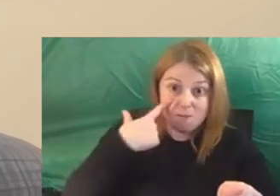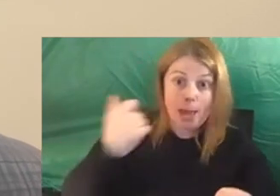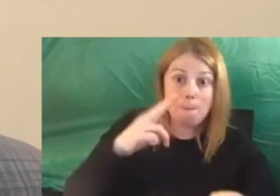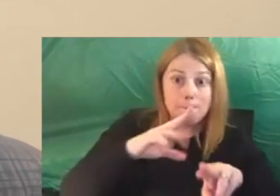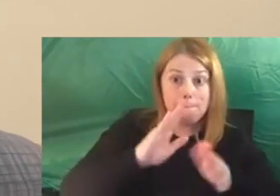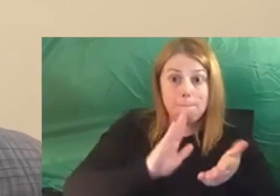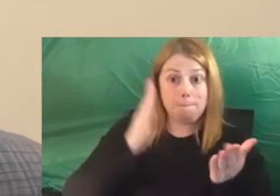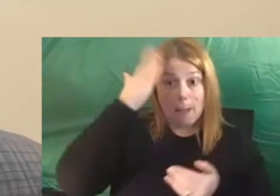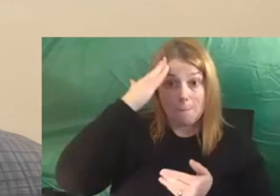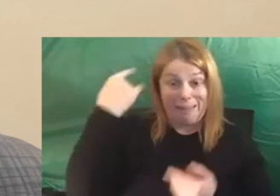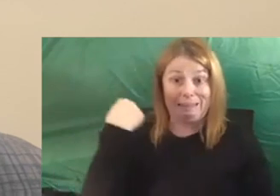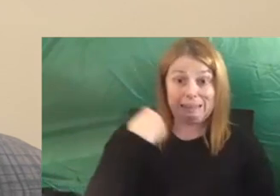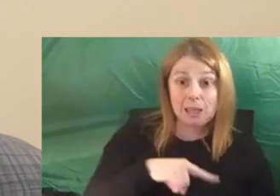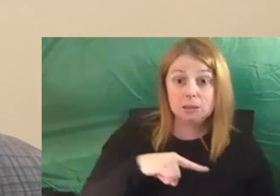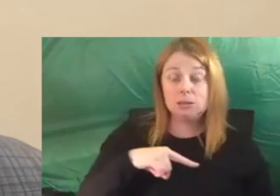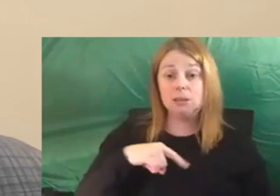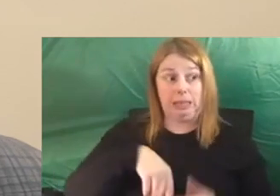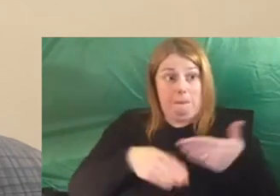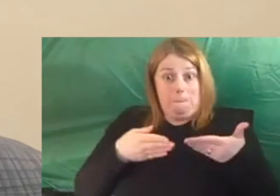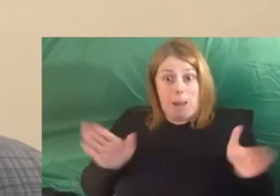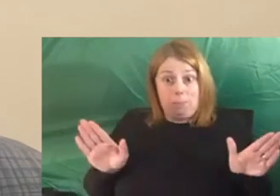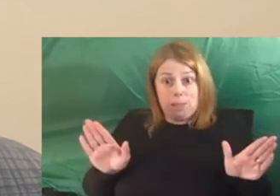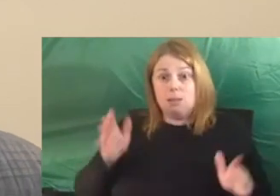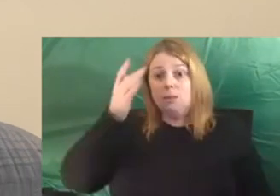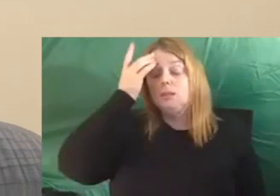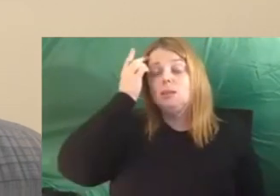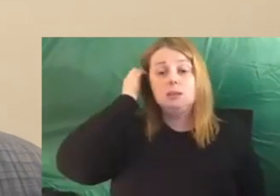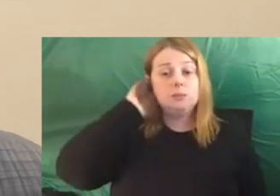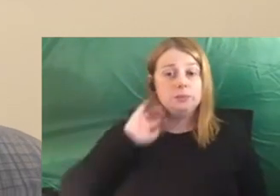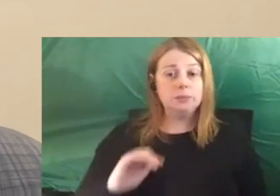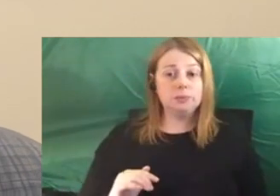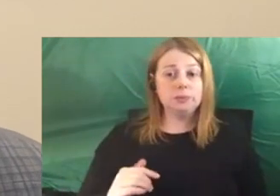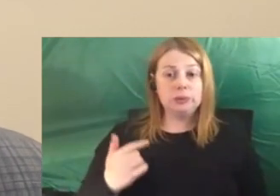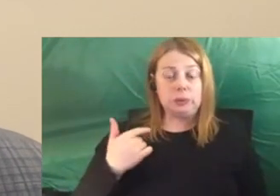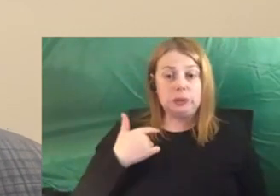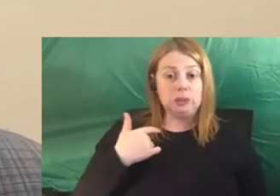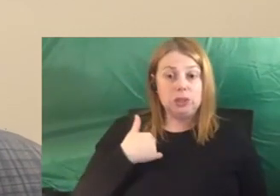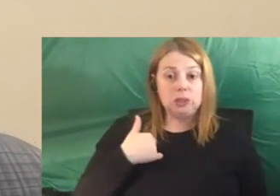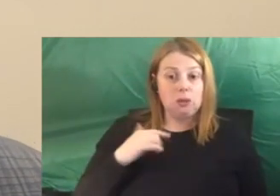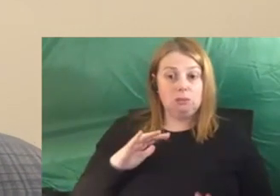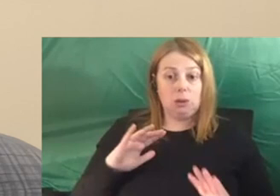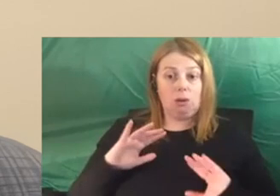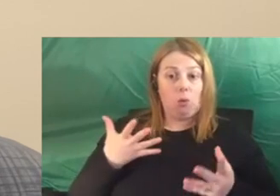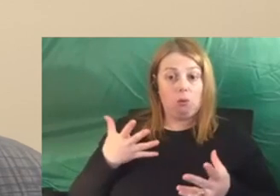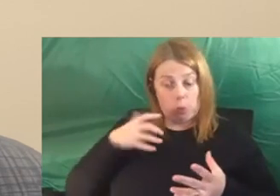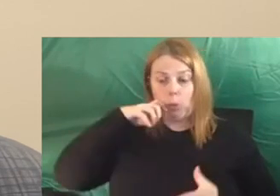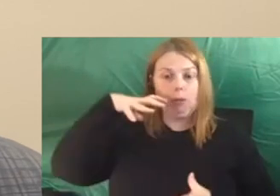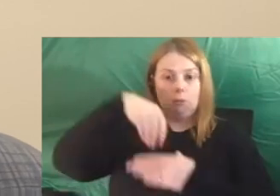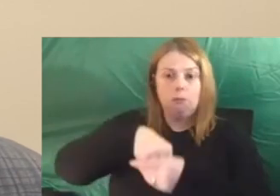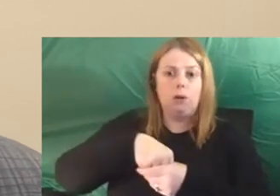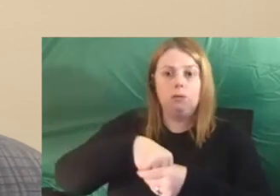quite a public setting. And I guess I fell in this sector by default. And that's when